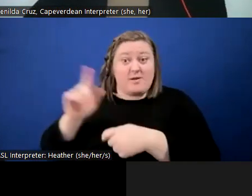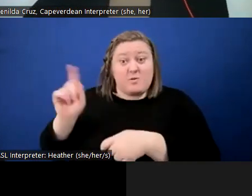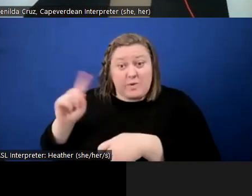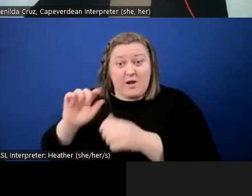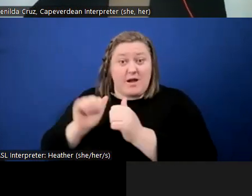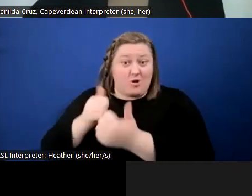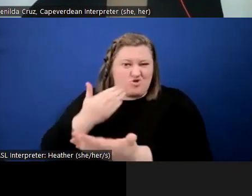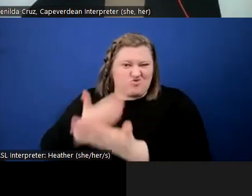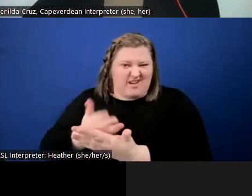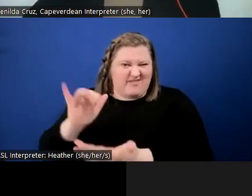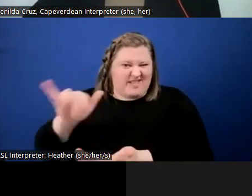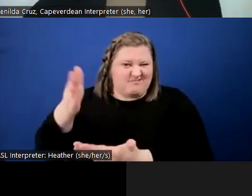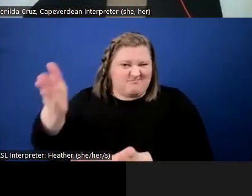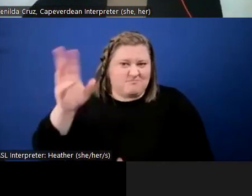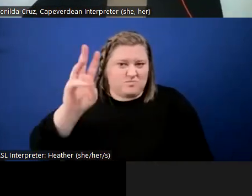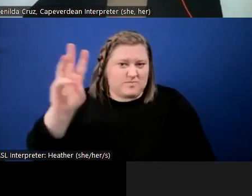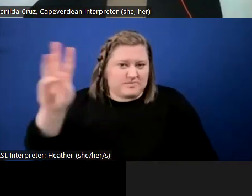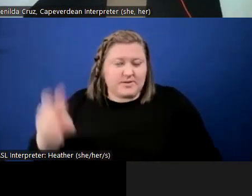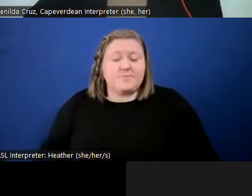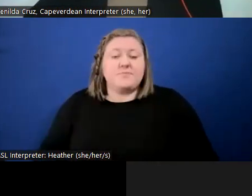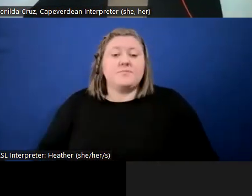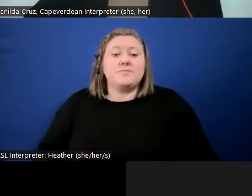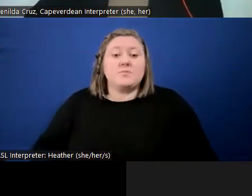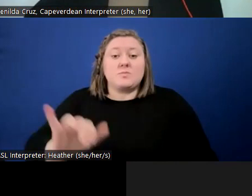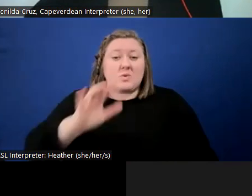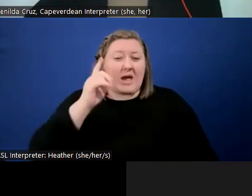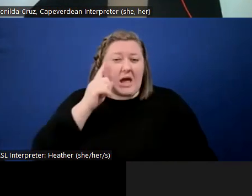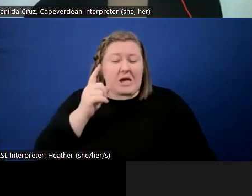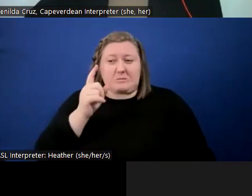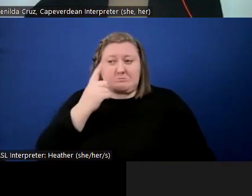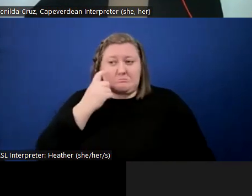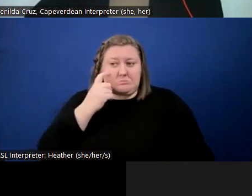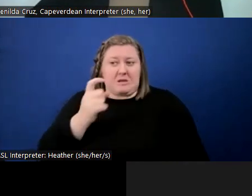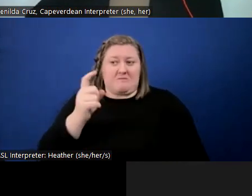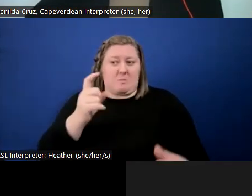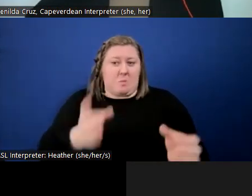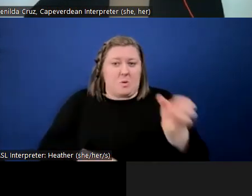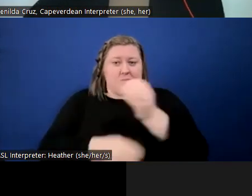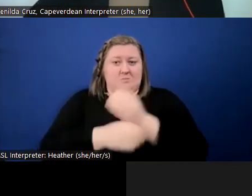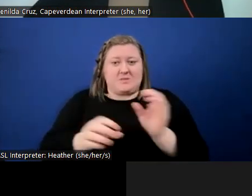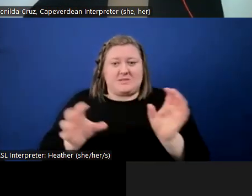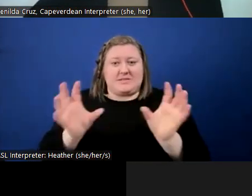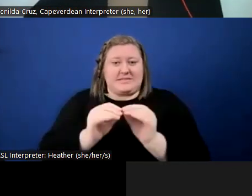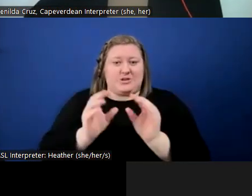And we may also have an additional session. I think Rishi alluded to that earlier.